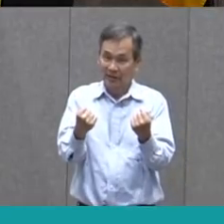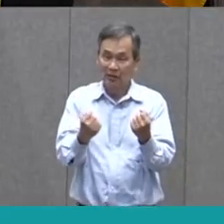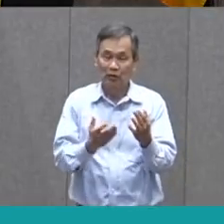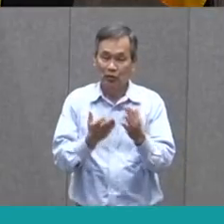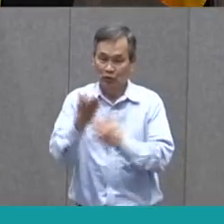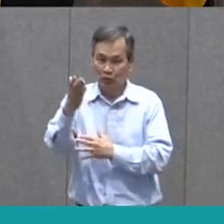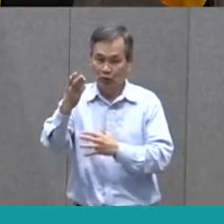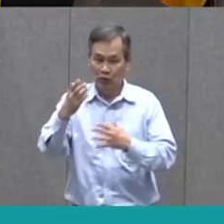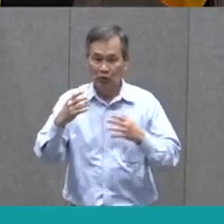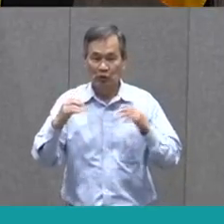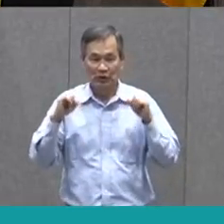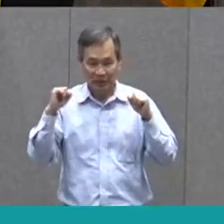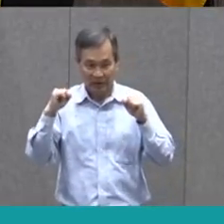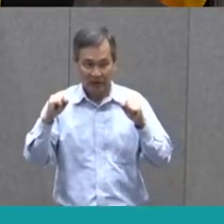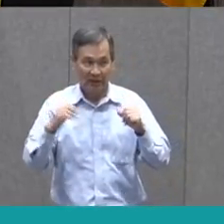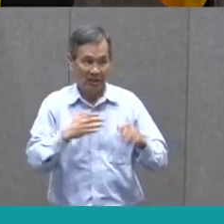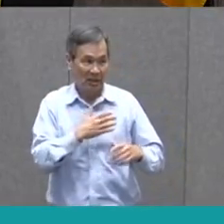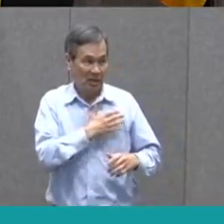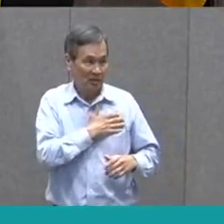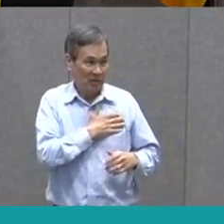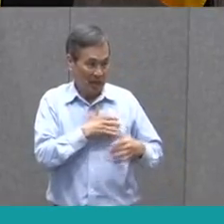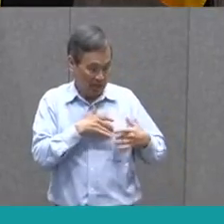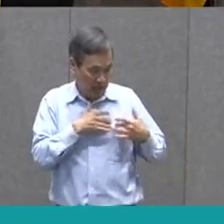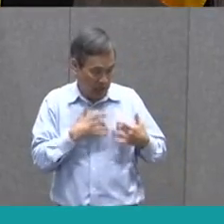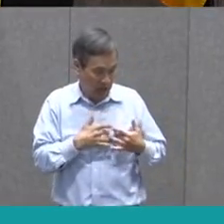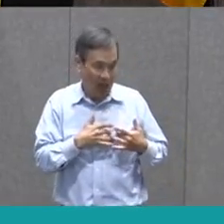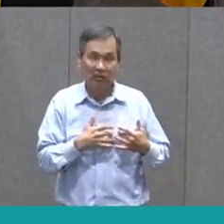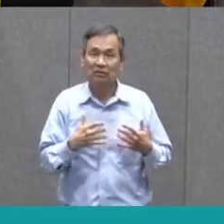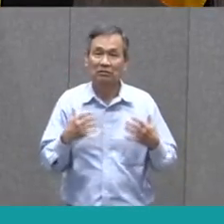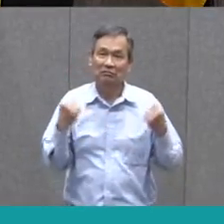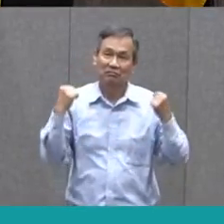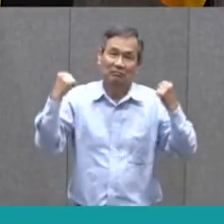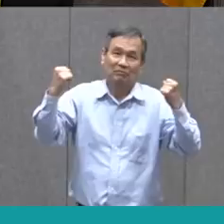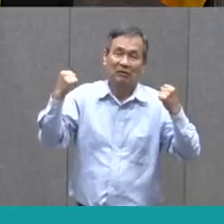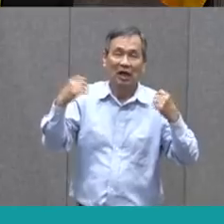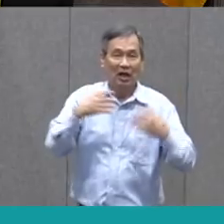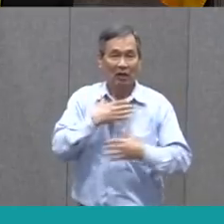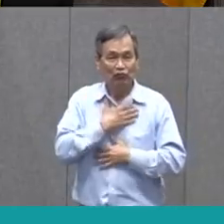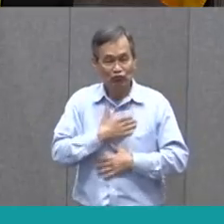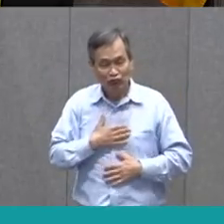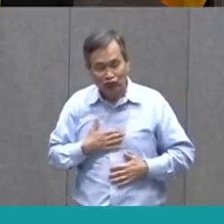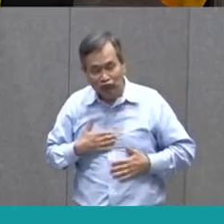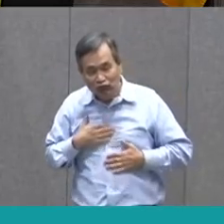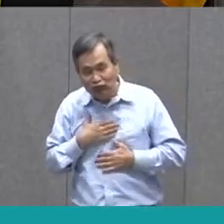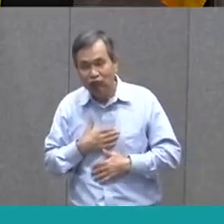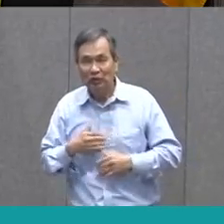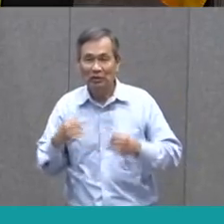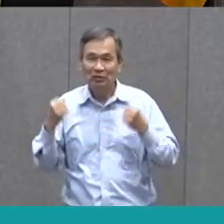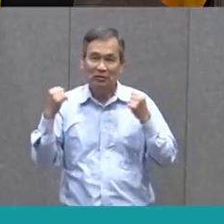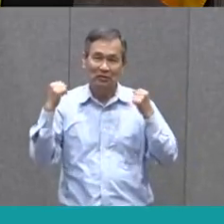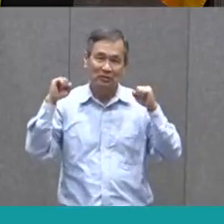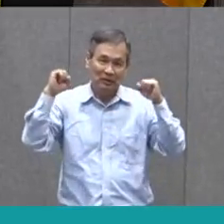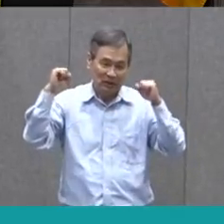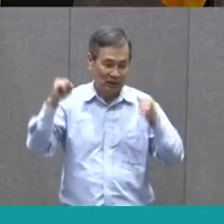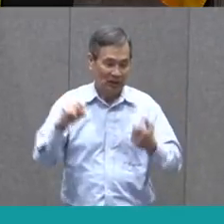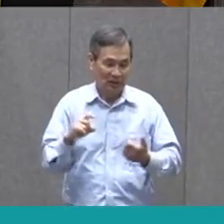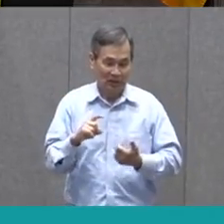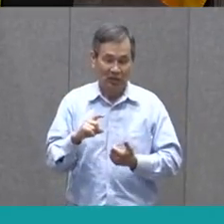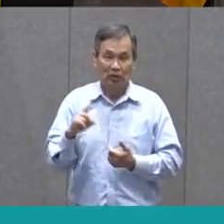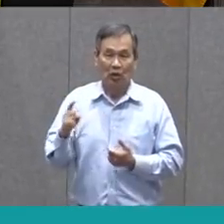keep my heart healthy, and I like to exercise, right? So it will take me to the gym.